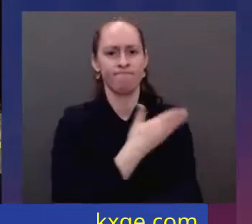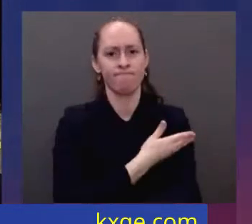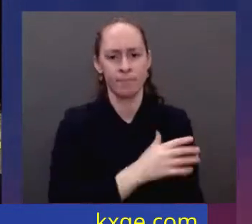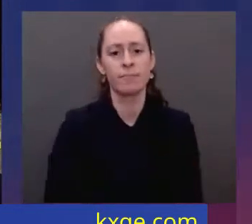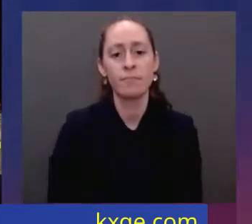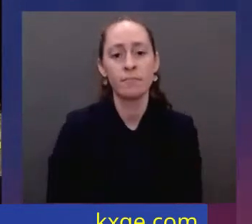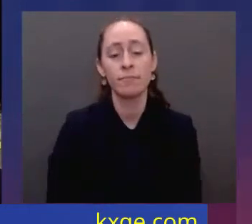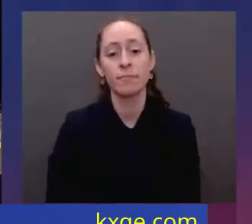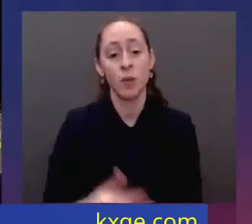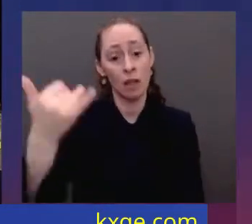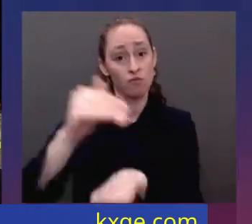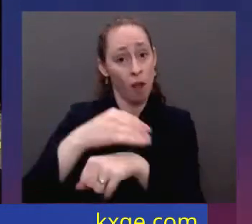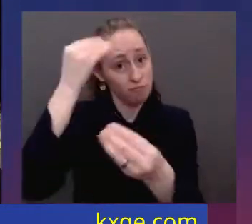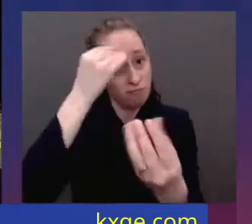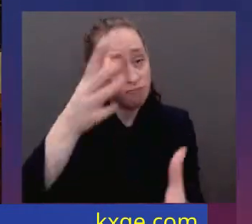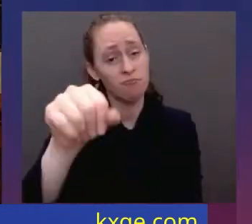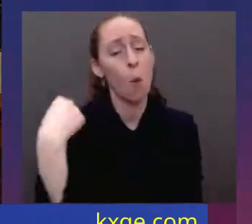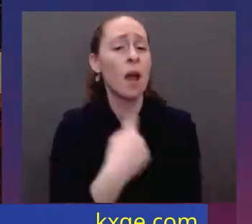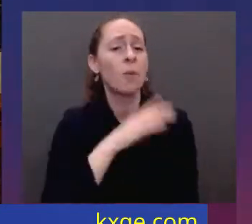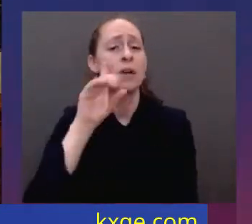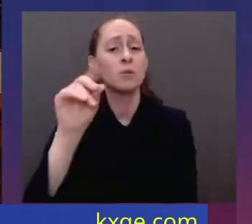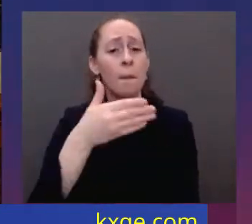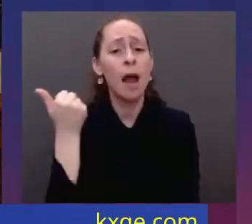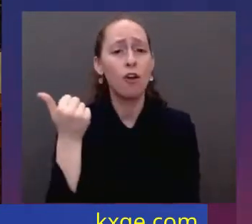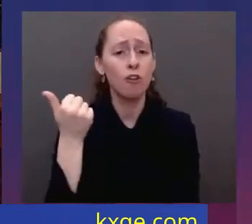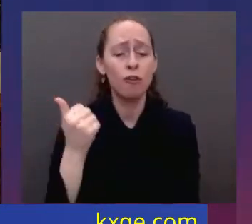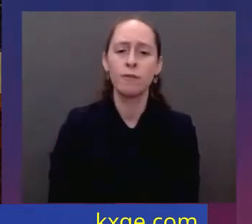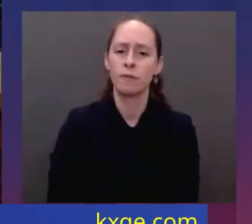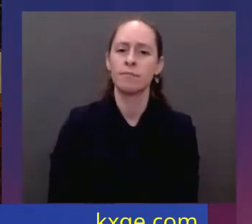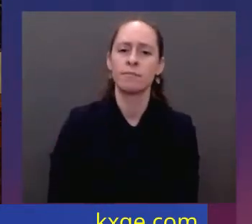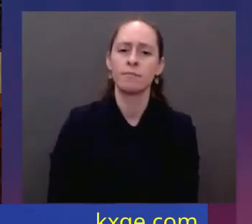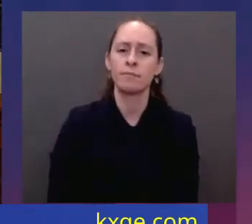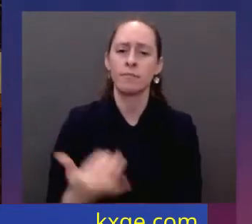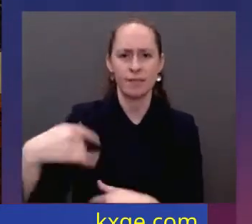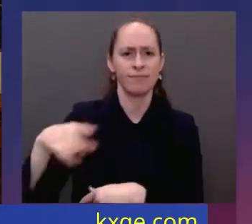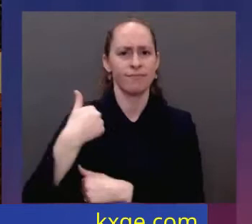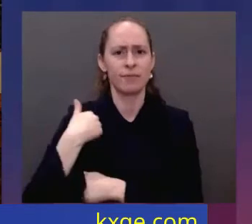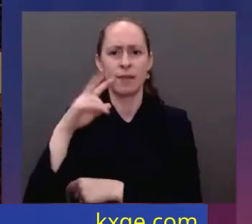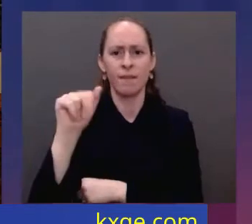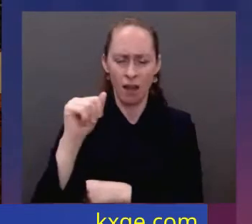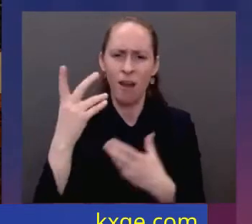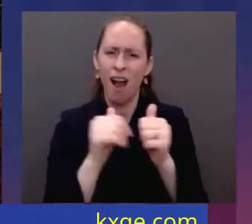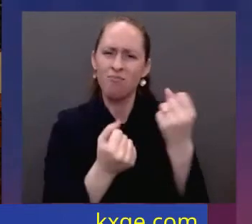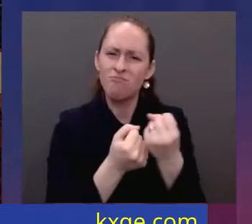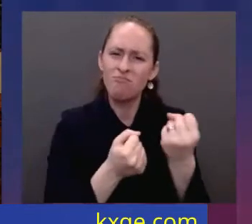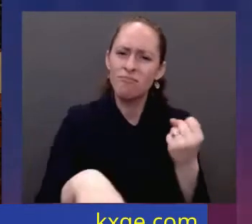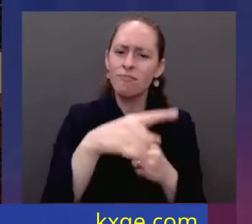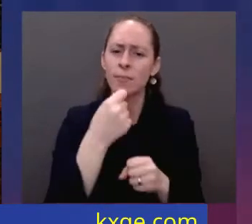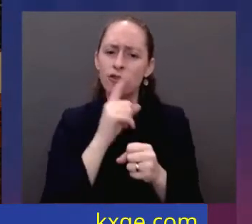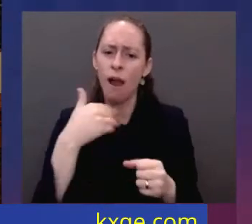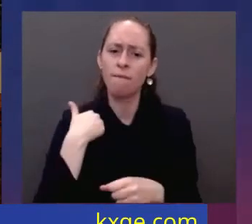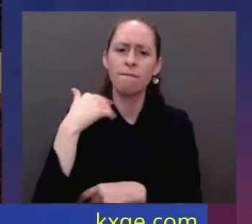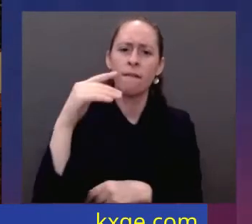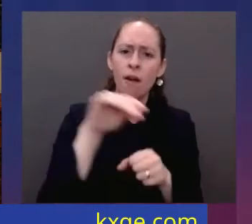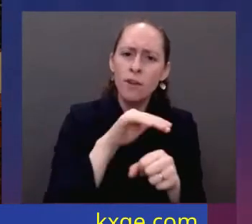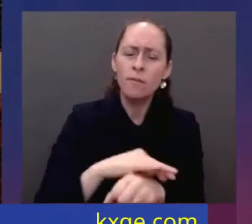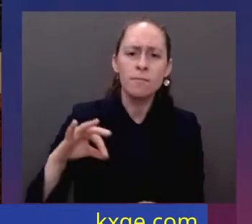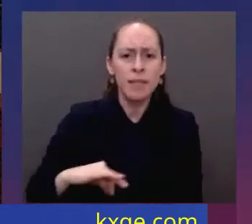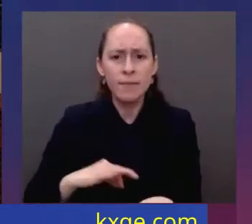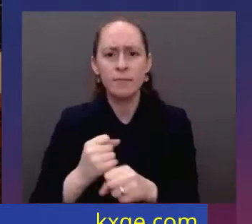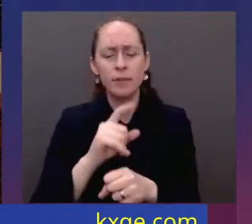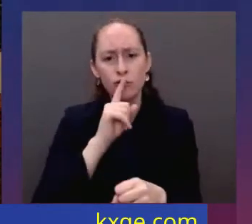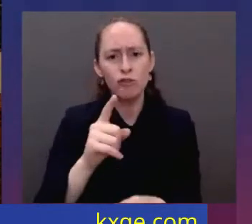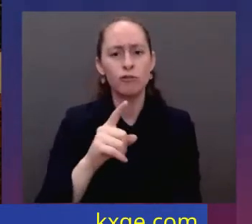firing new ways of linking toxic exposure to disease, already helping more veterans get benefits. And tonight, I'm announcing we're expanding eligibility to veterans suffering from non